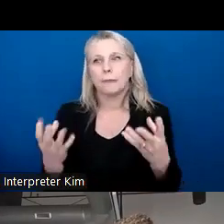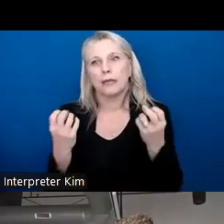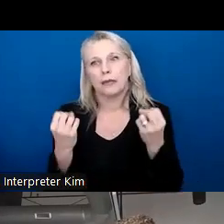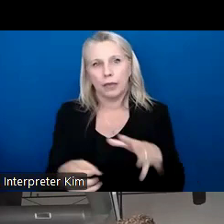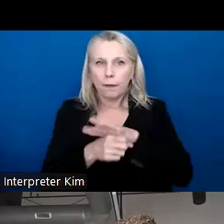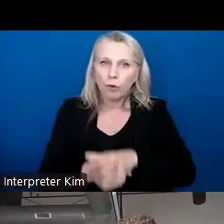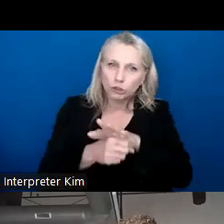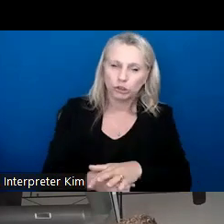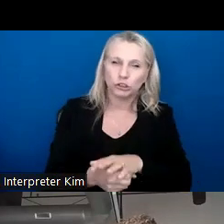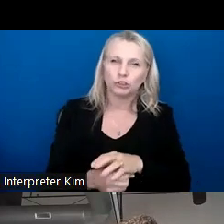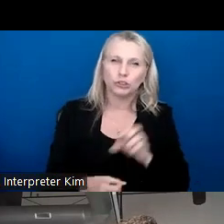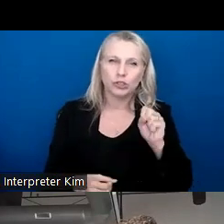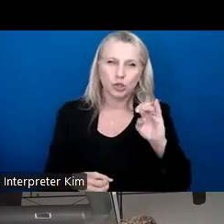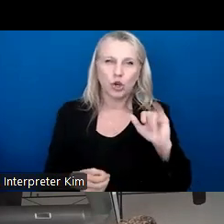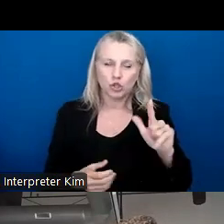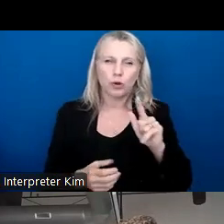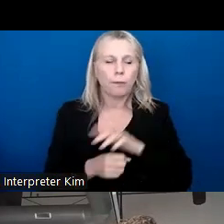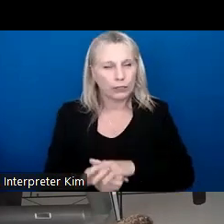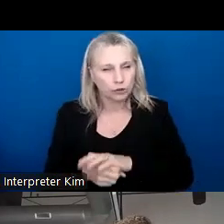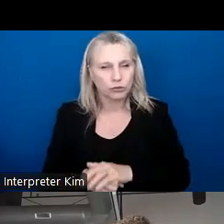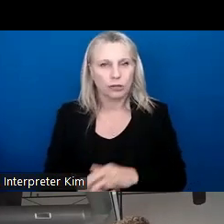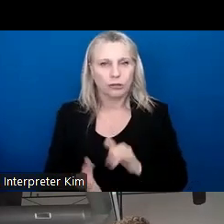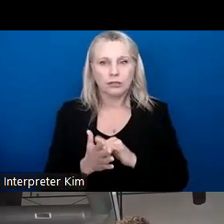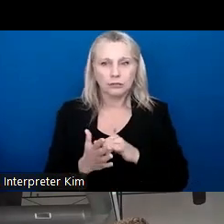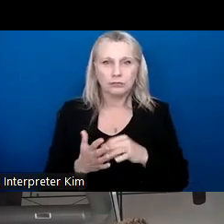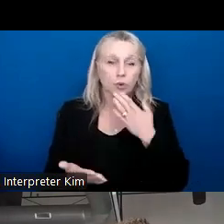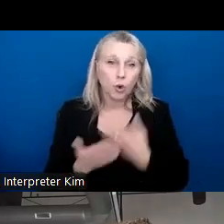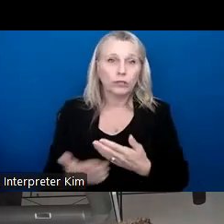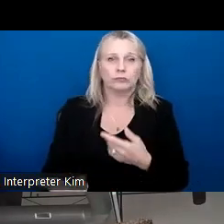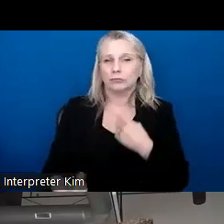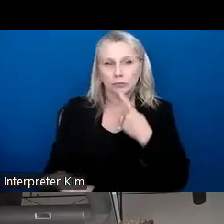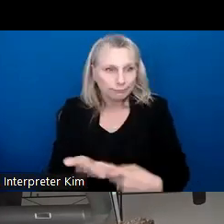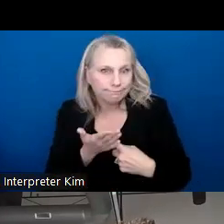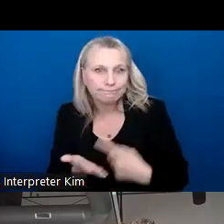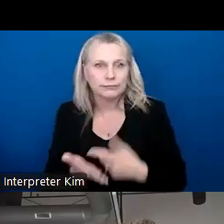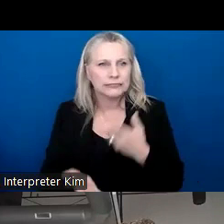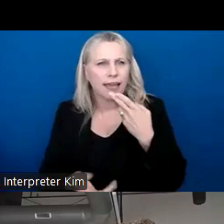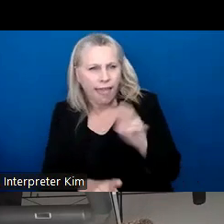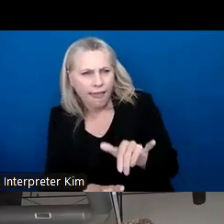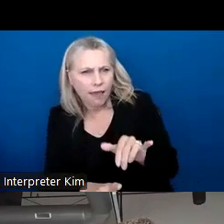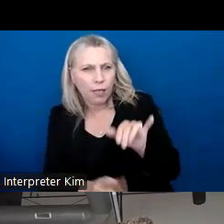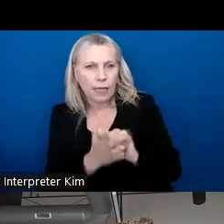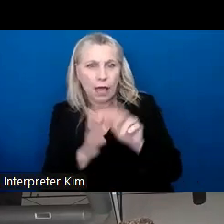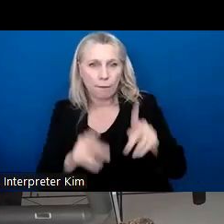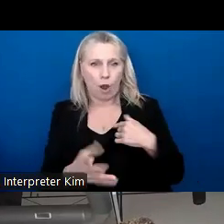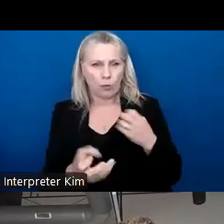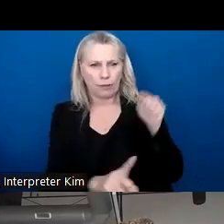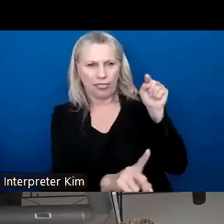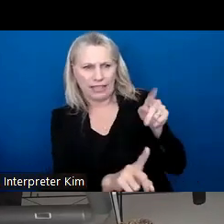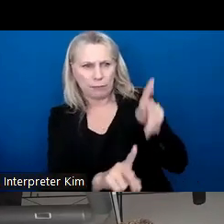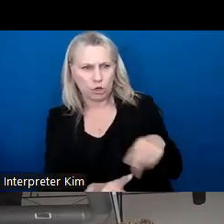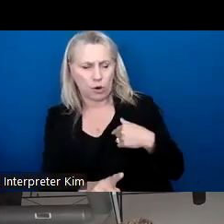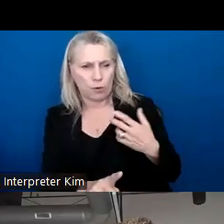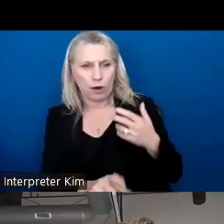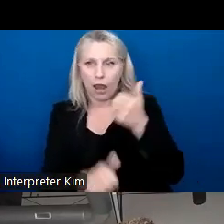Um, so that makes for very dynamic conversations where, um, talk about, Hey, this is the person I want to be. And this is what